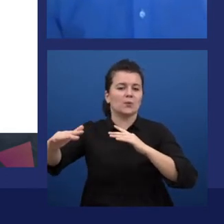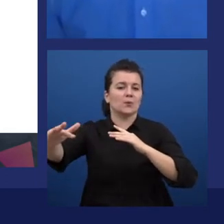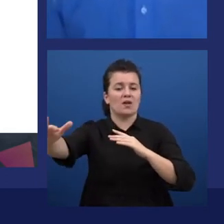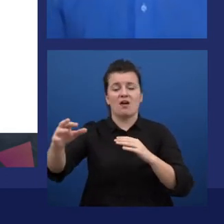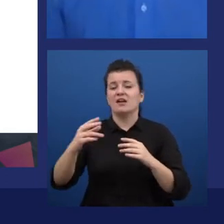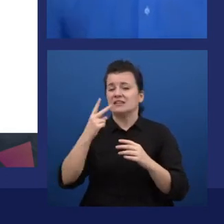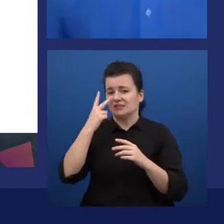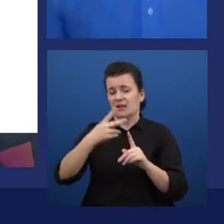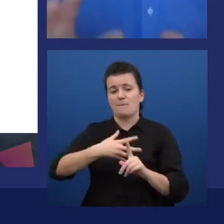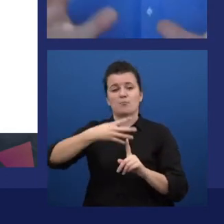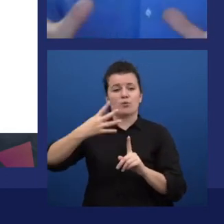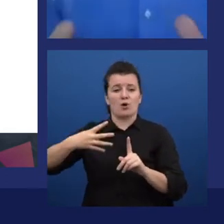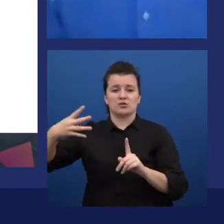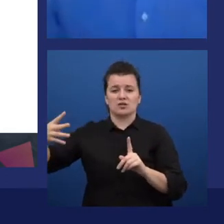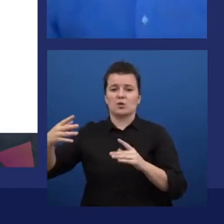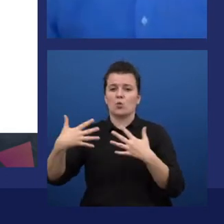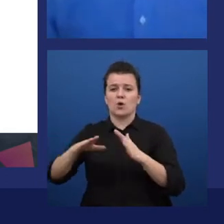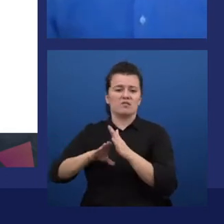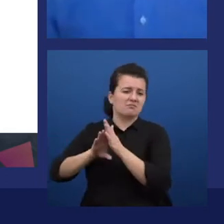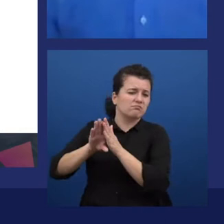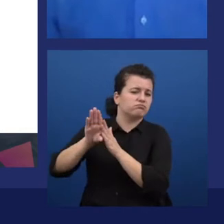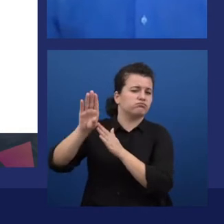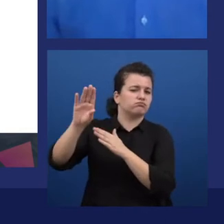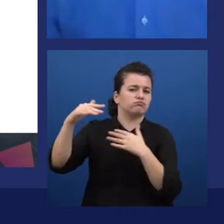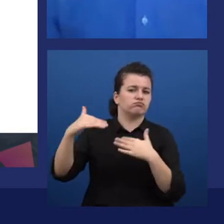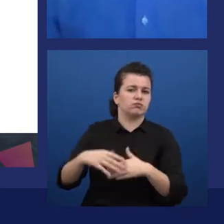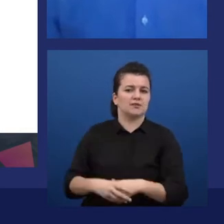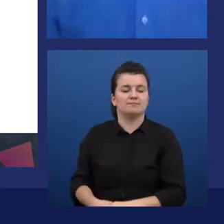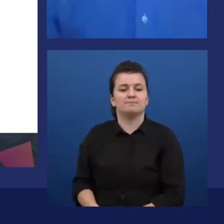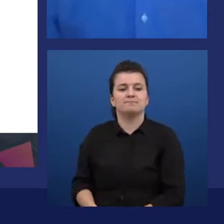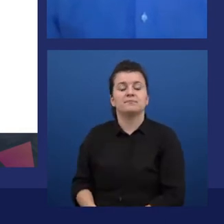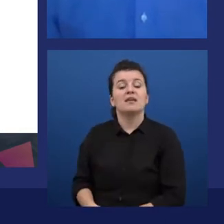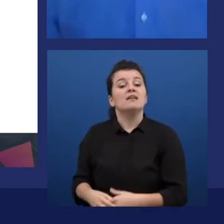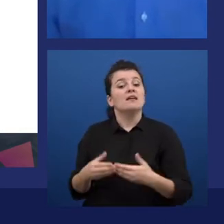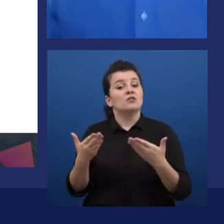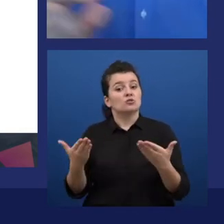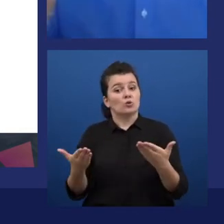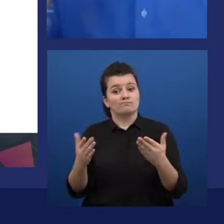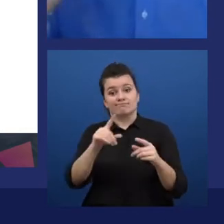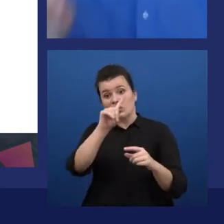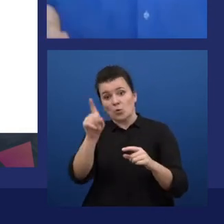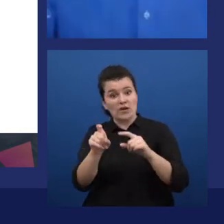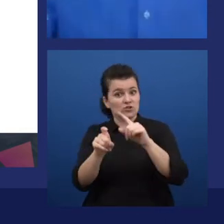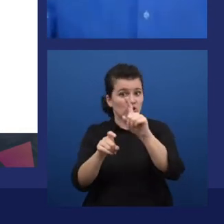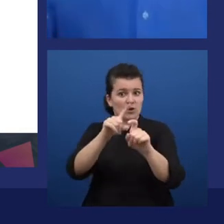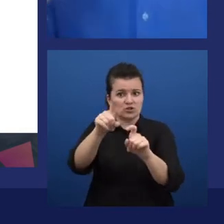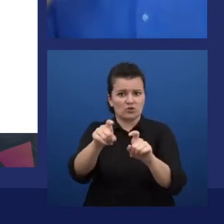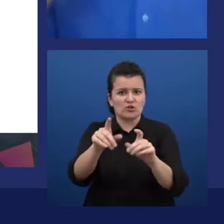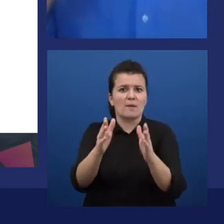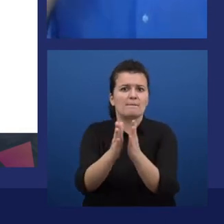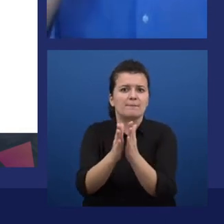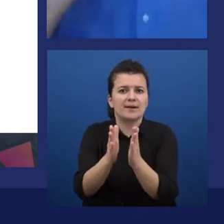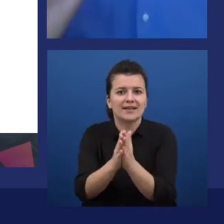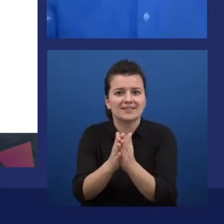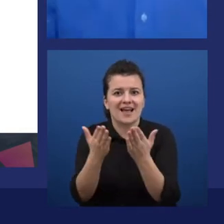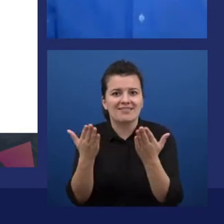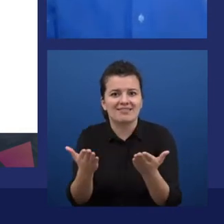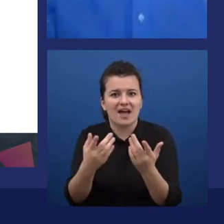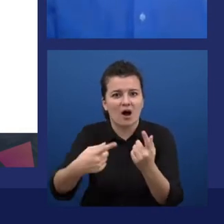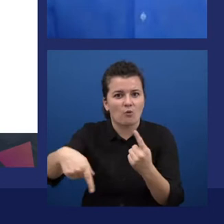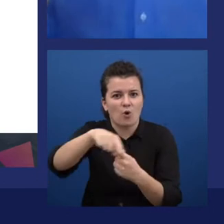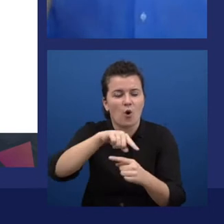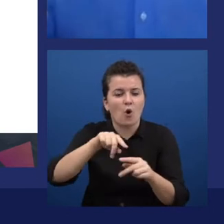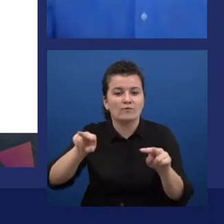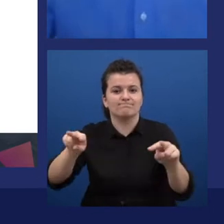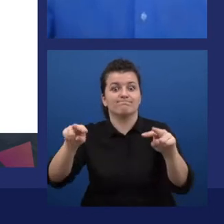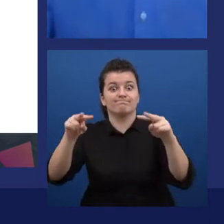space. All right. So before I take a few questions, I invite you to pay attention again for another couple of